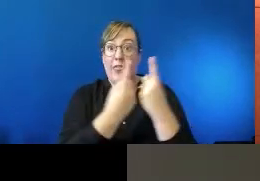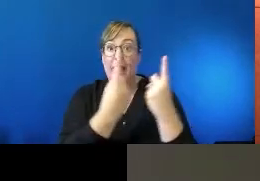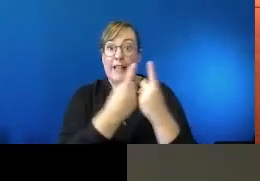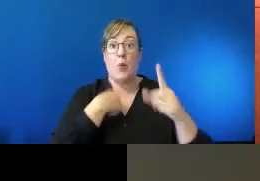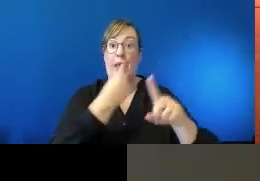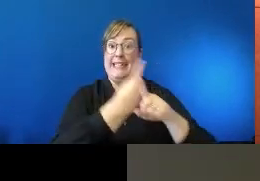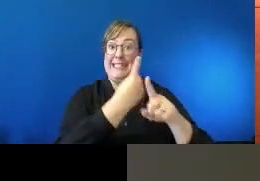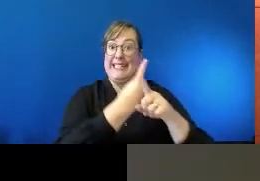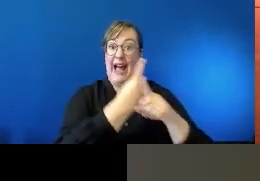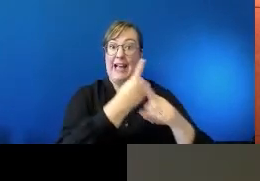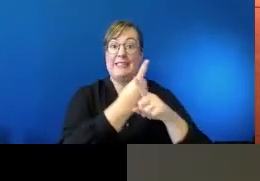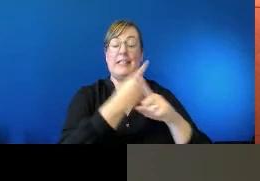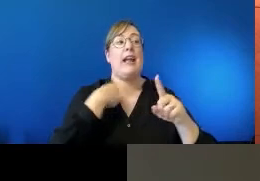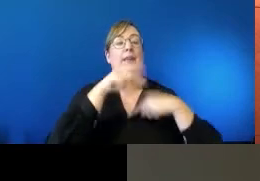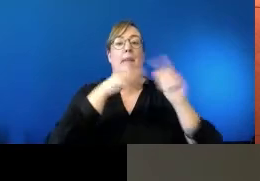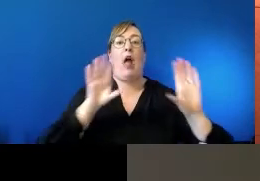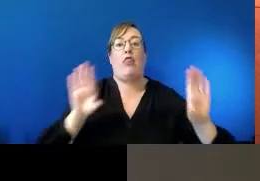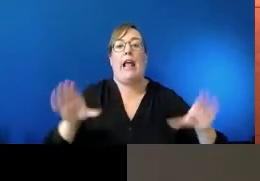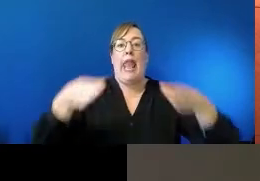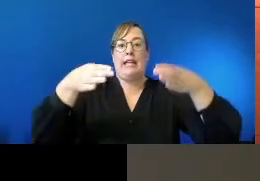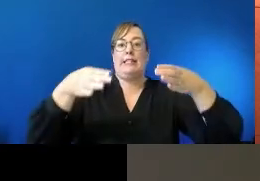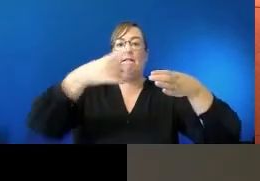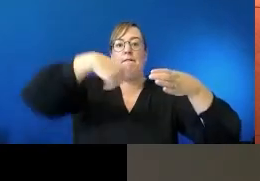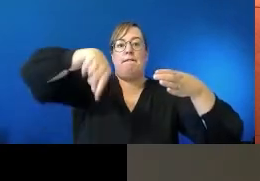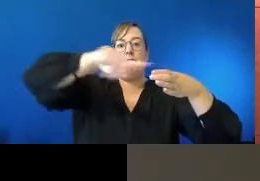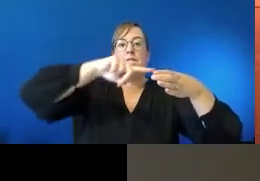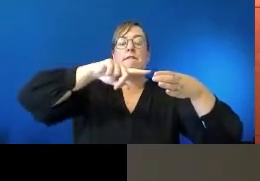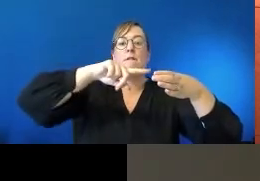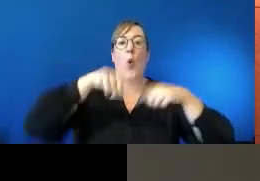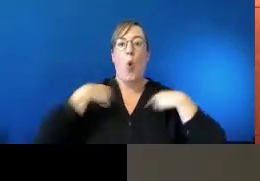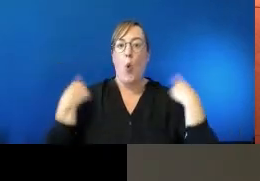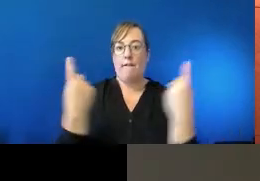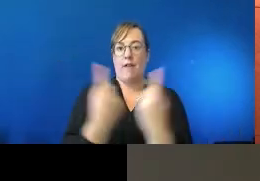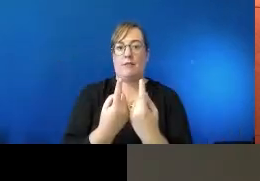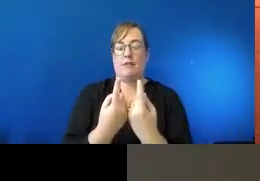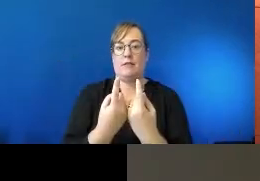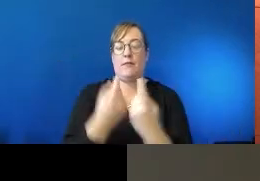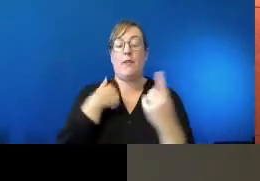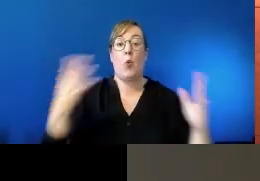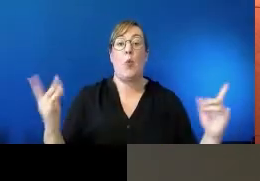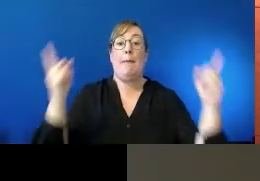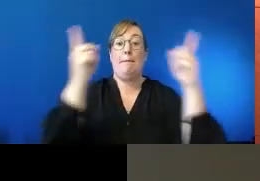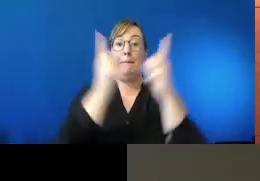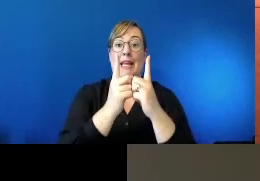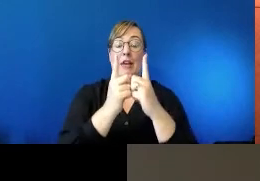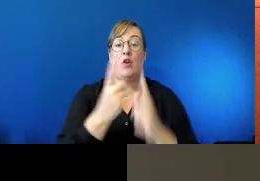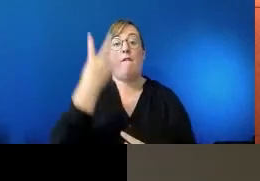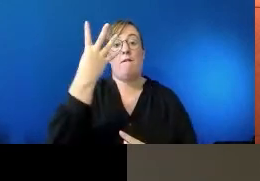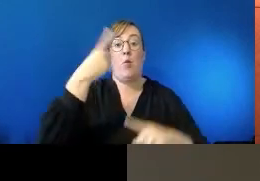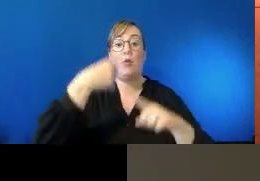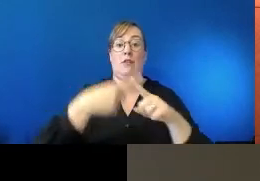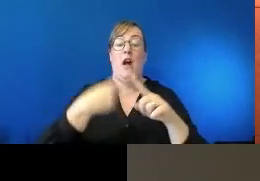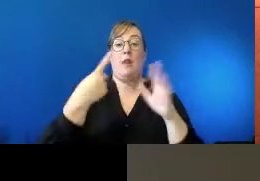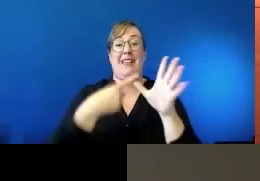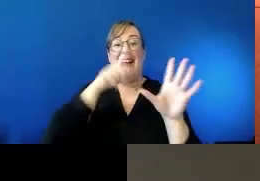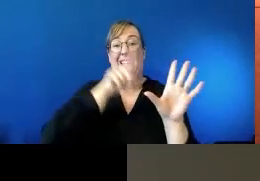the total collective. And so, um, um, meet four times a year, we report to each